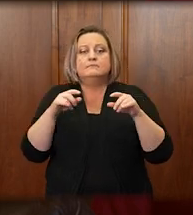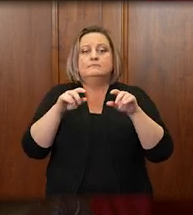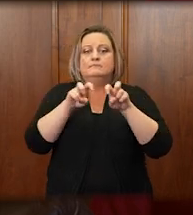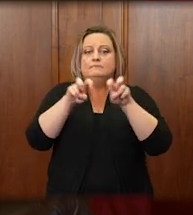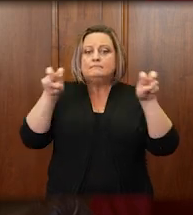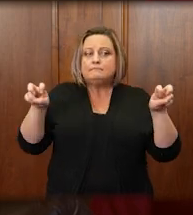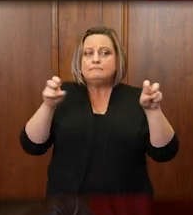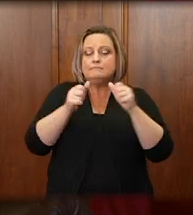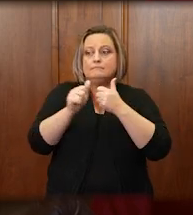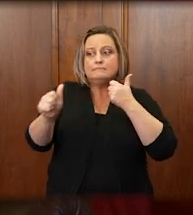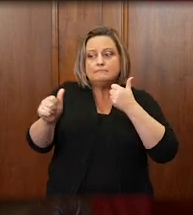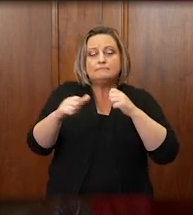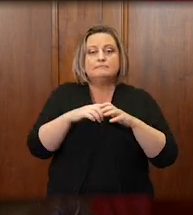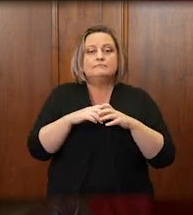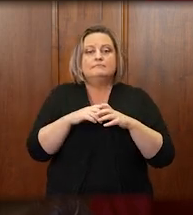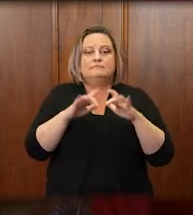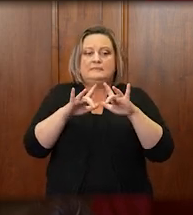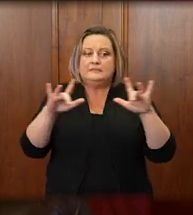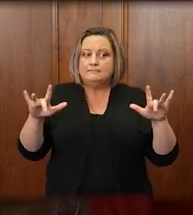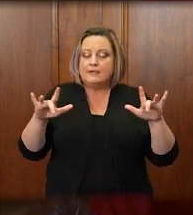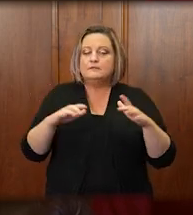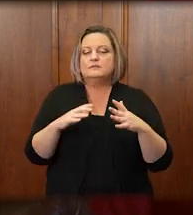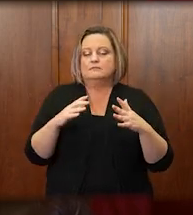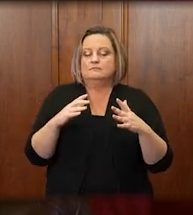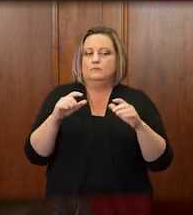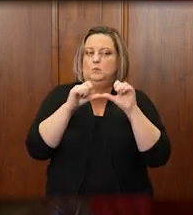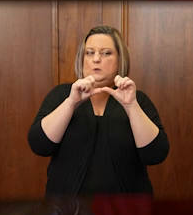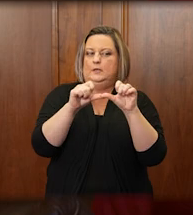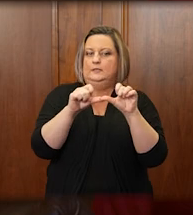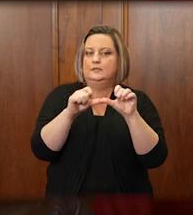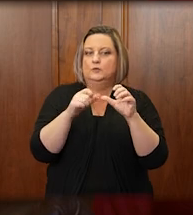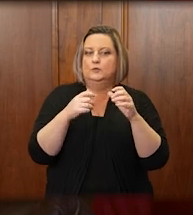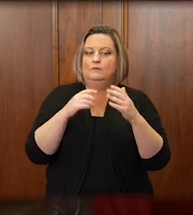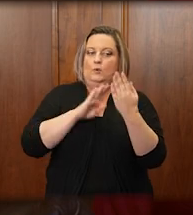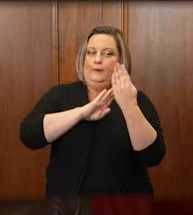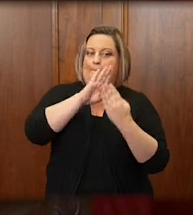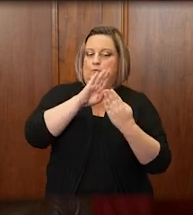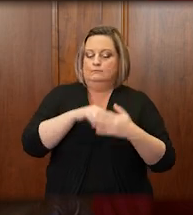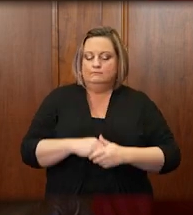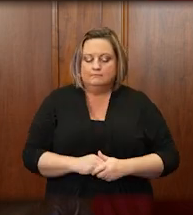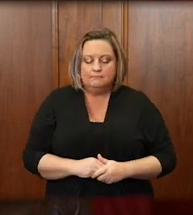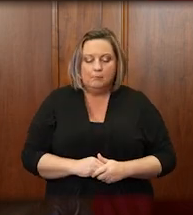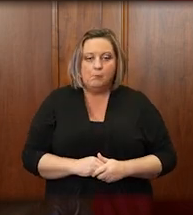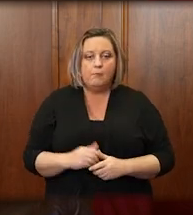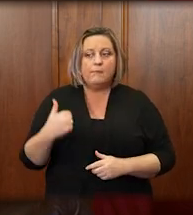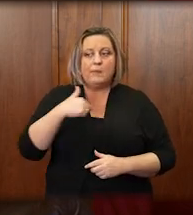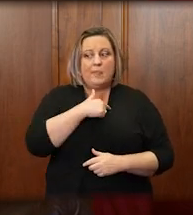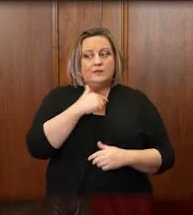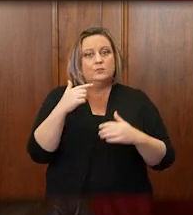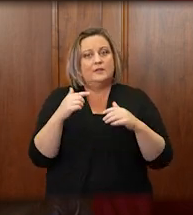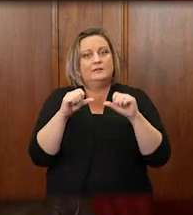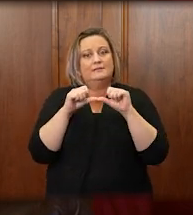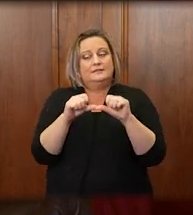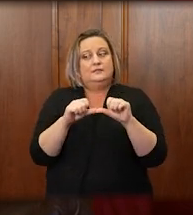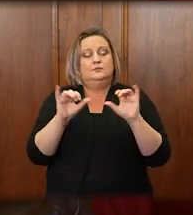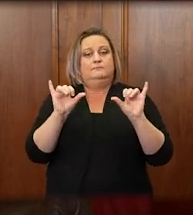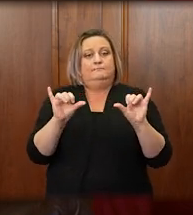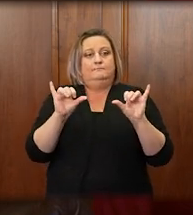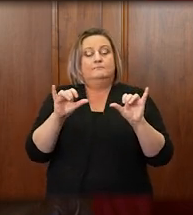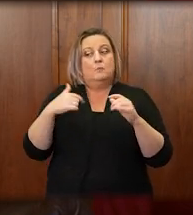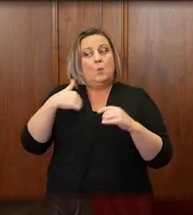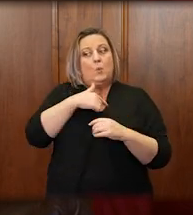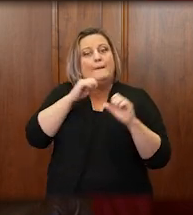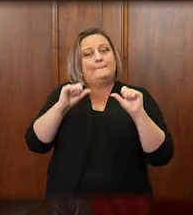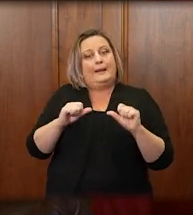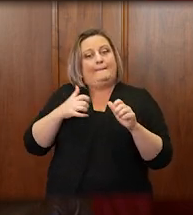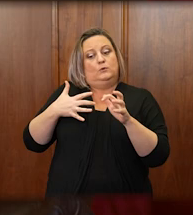As a result of these efforts over the years since we began to feel the impact of the virus, the district and circuit courts have been able to keep up with